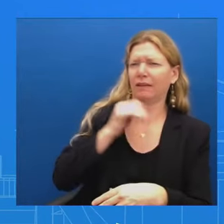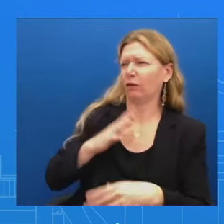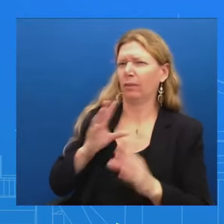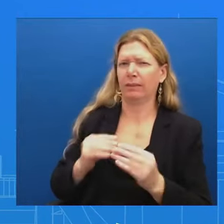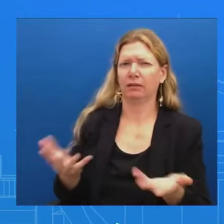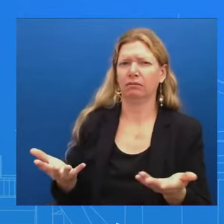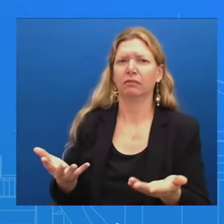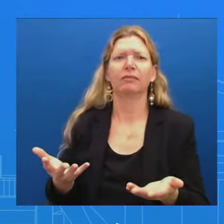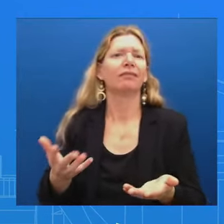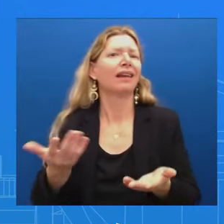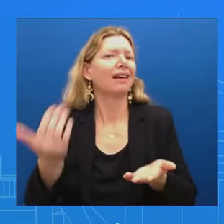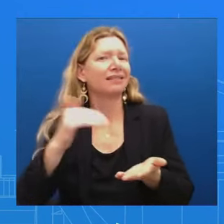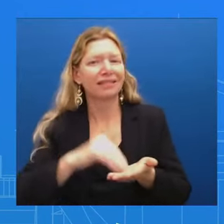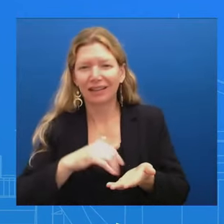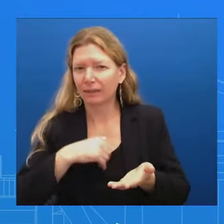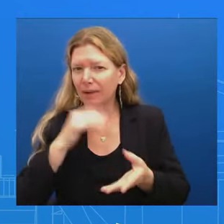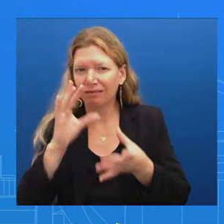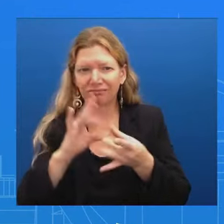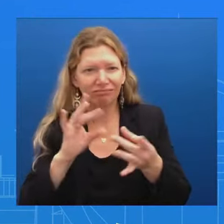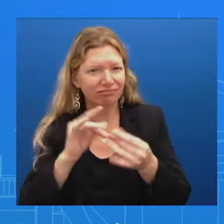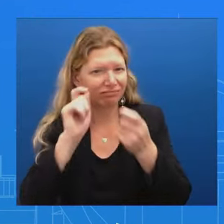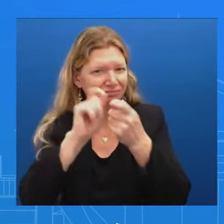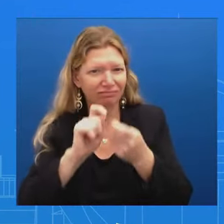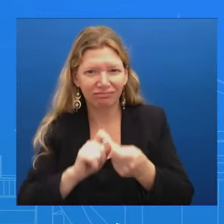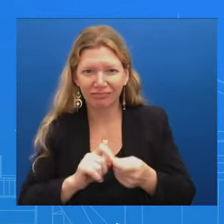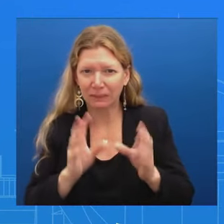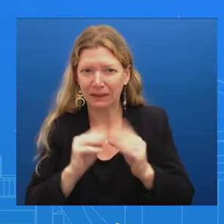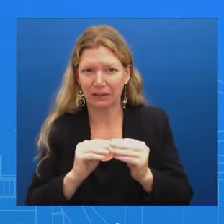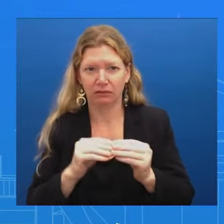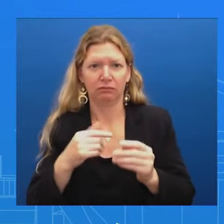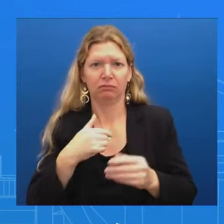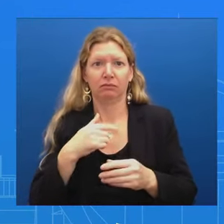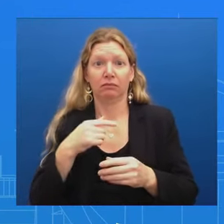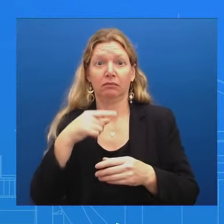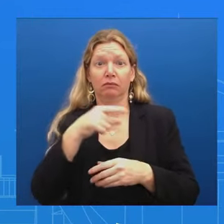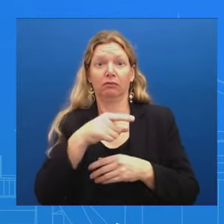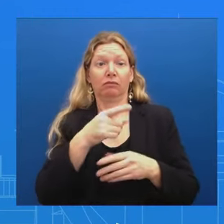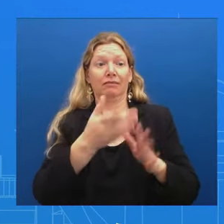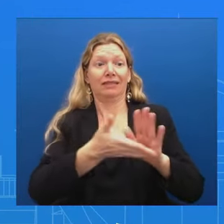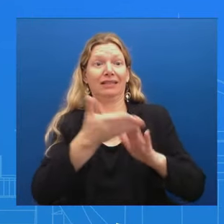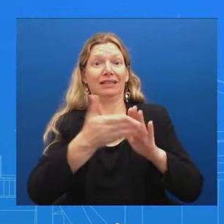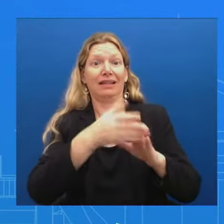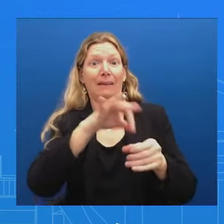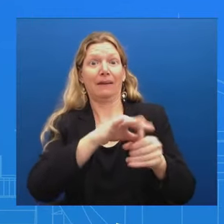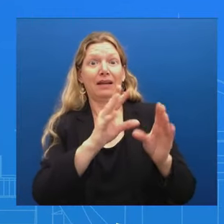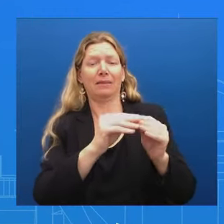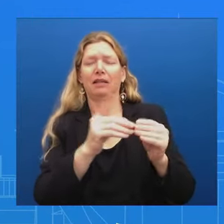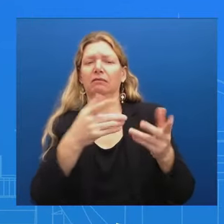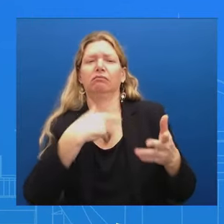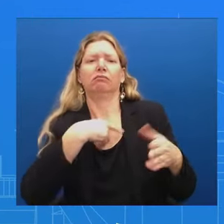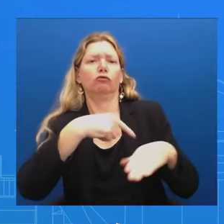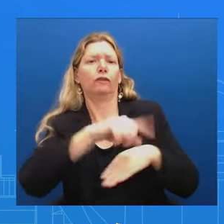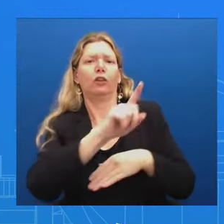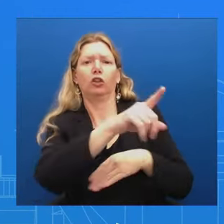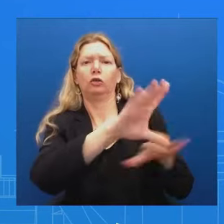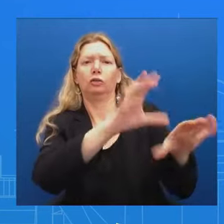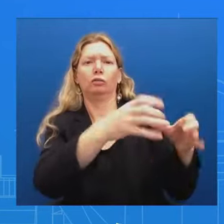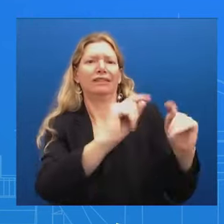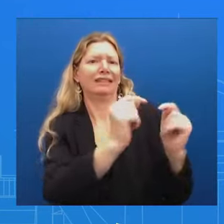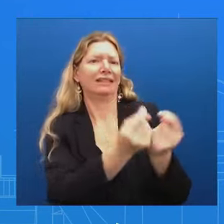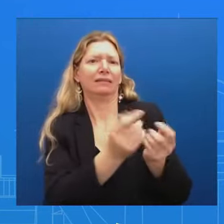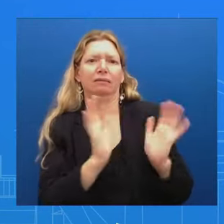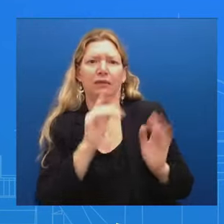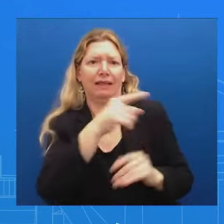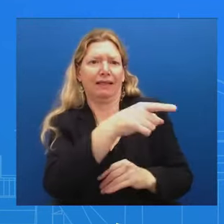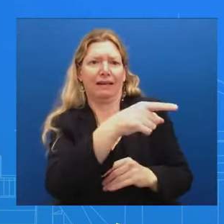put it together They're the ones that bring the folks in the room I just want to be super mindful And not go down too far Too far Too rabbit hole here Okay, MMJ Any